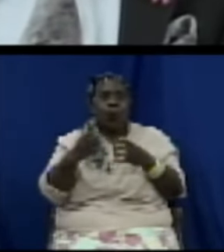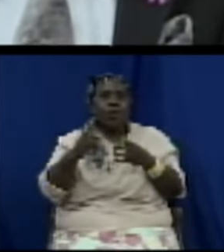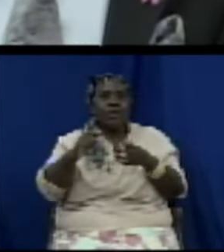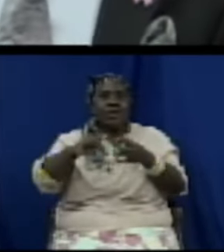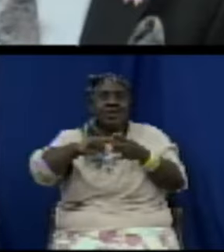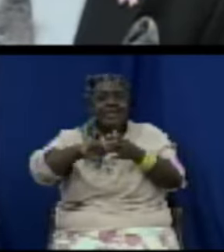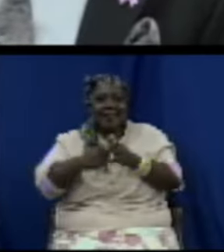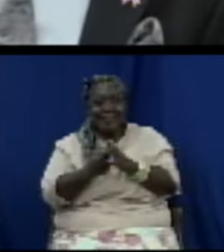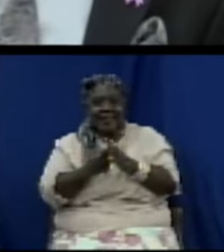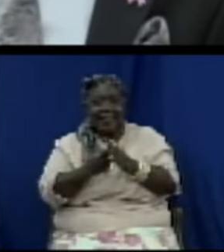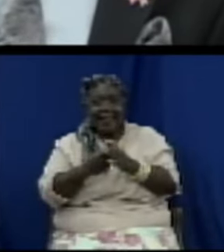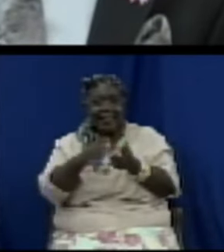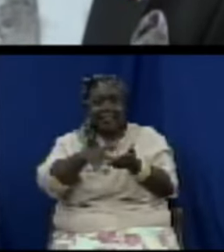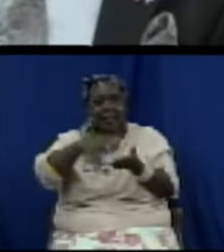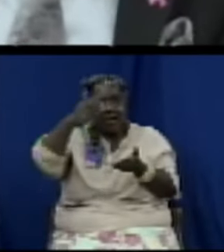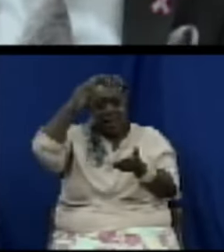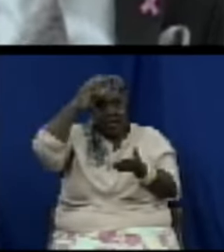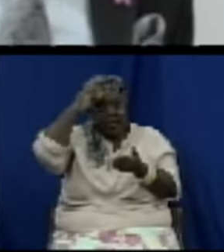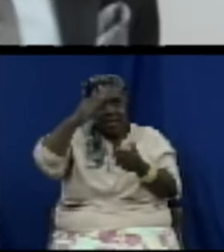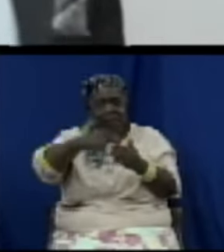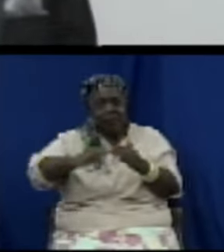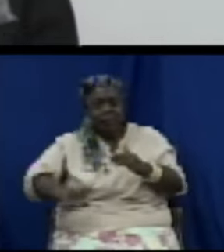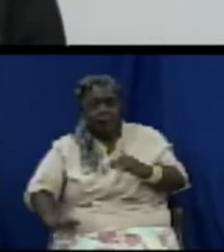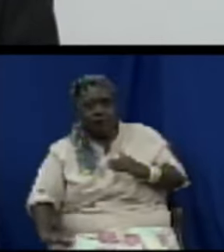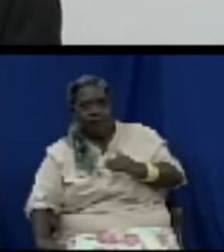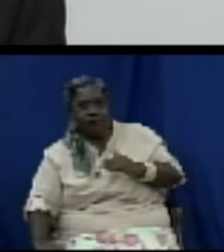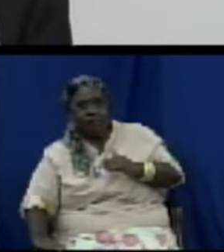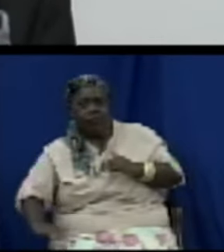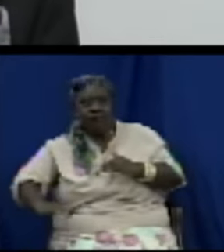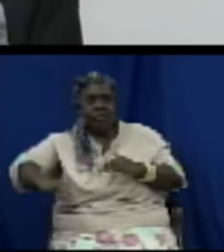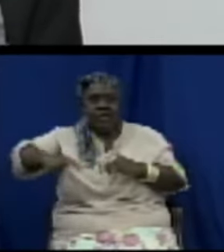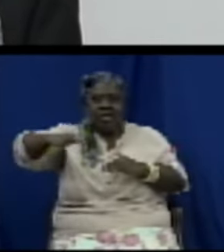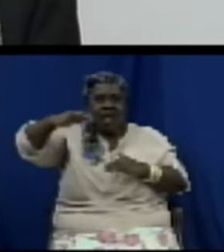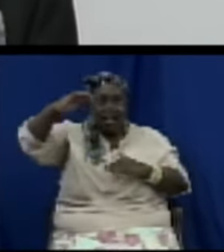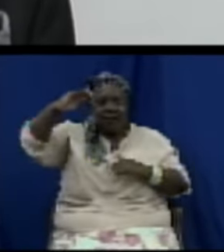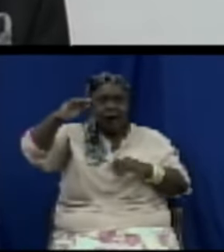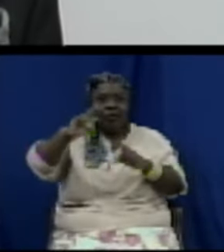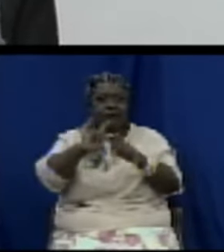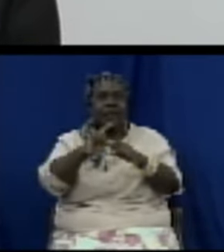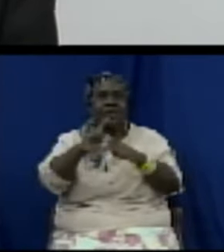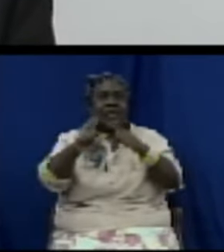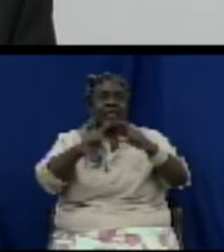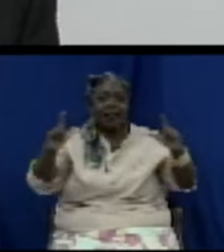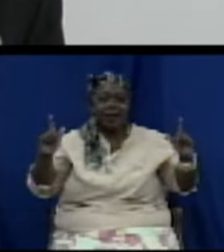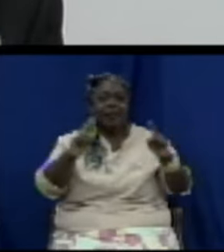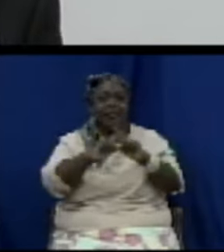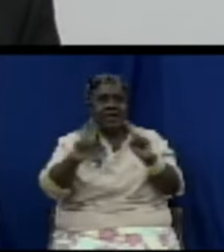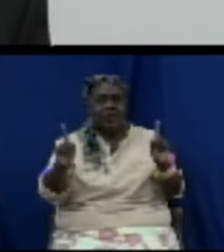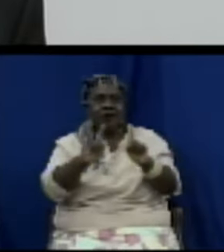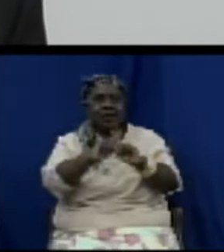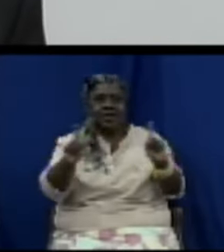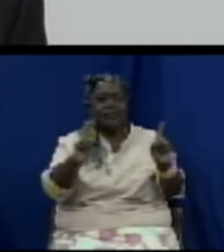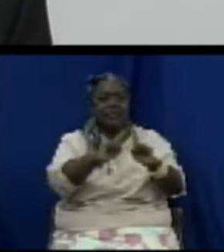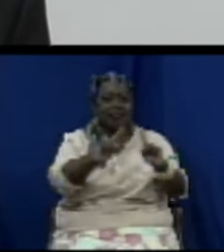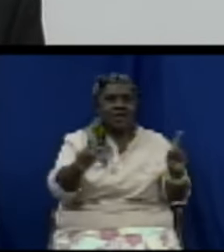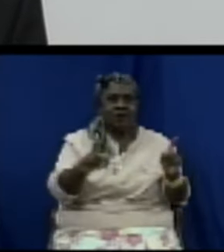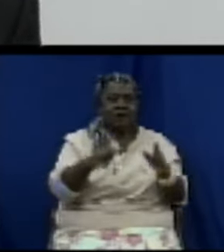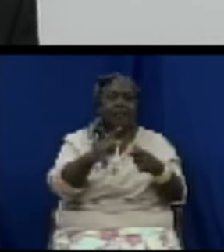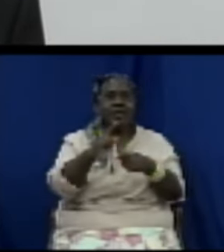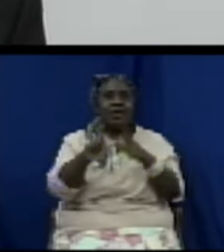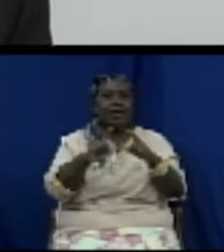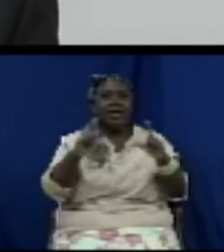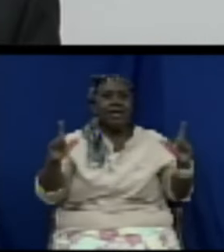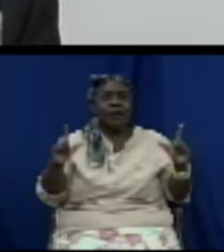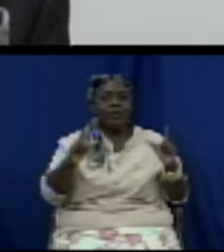and Spanish was an alternative to biology well I became a doctor so I did the right thing I went to